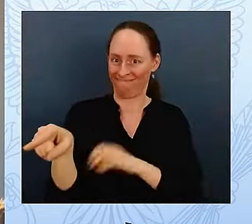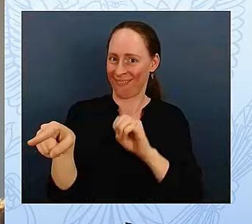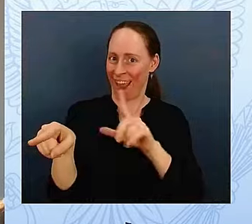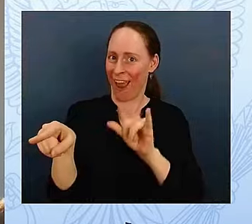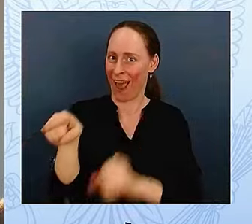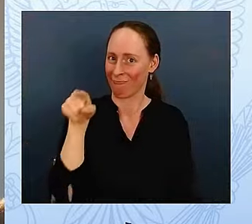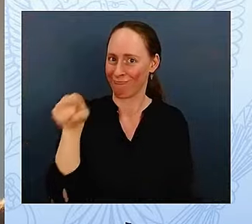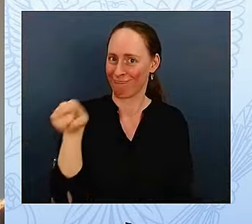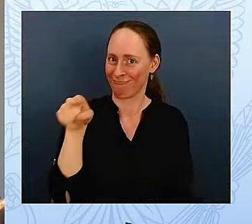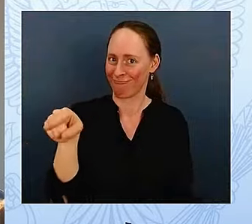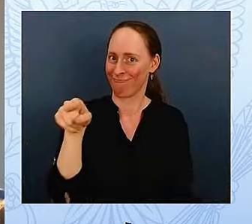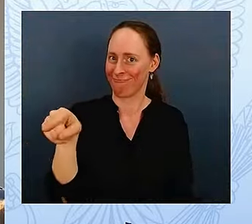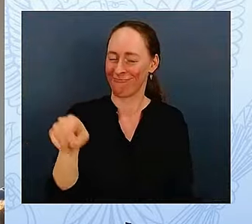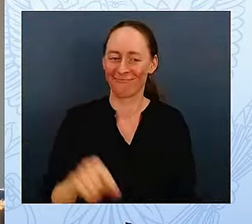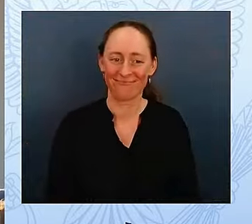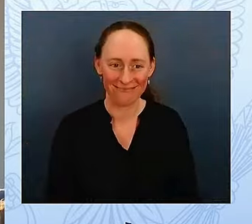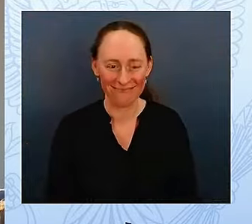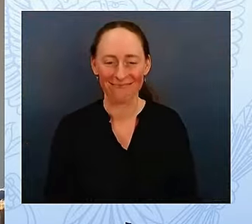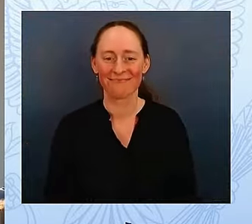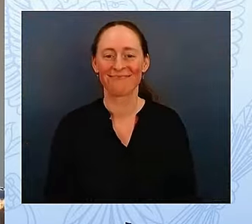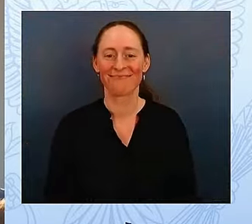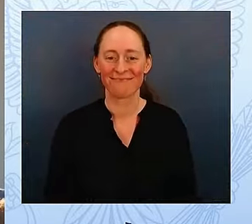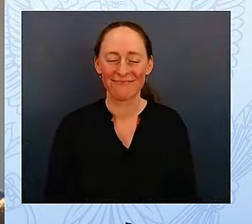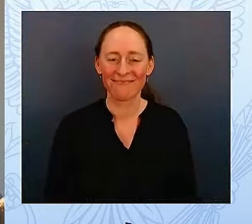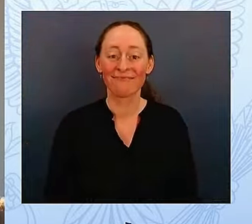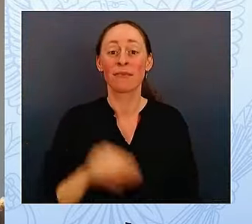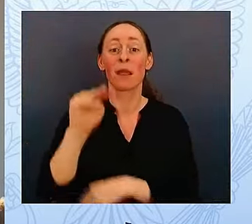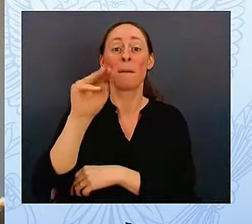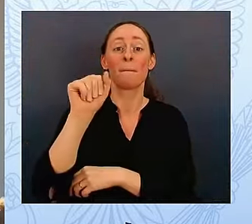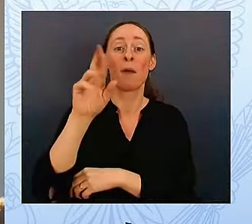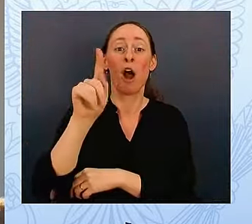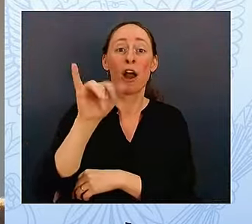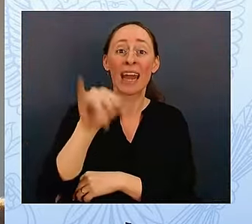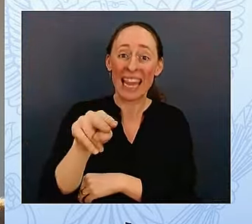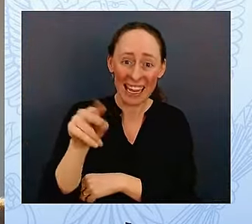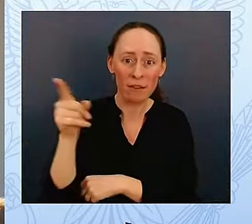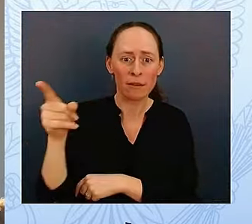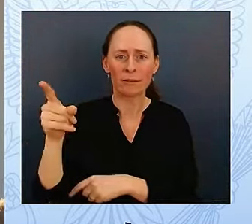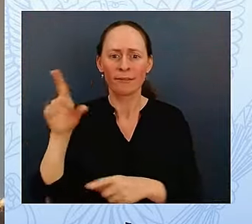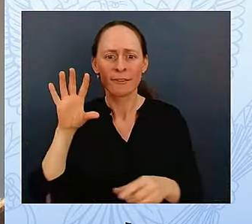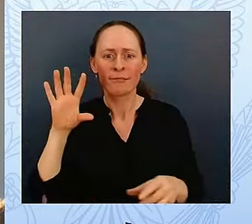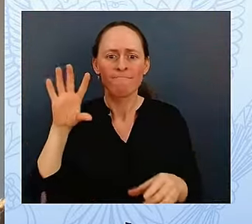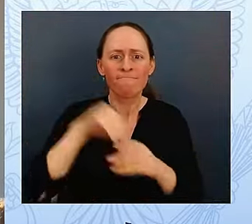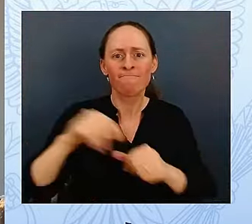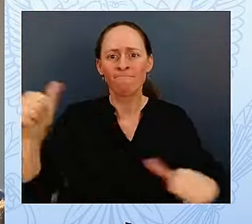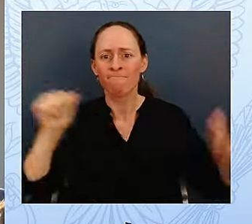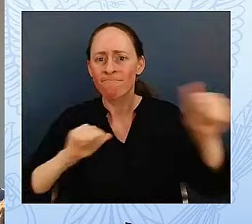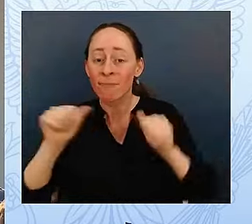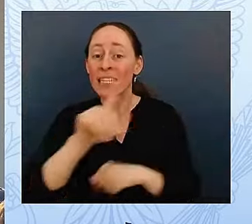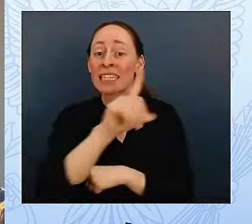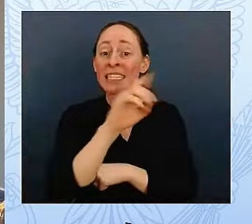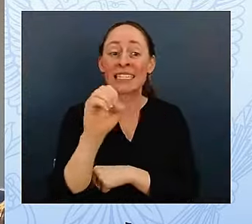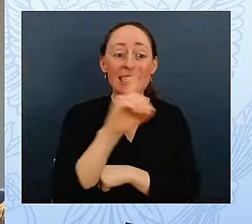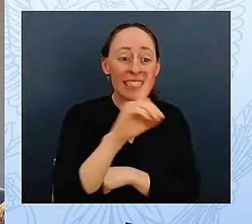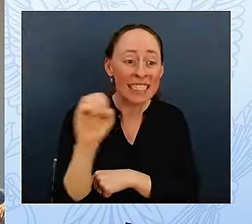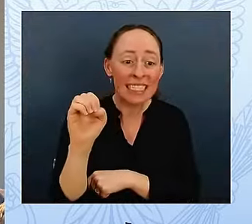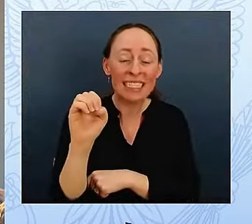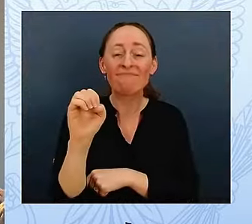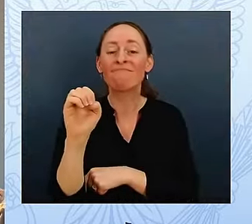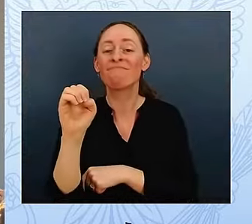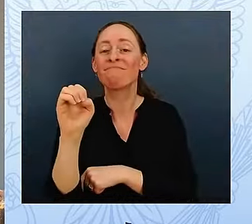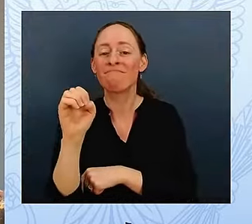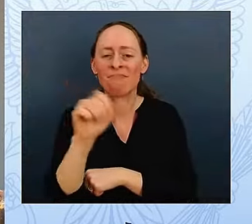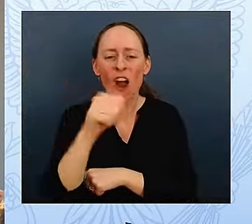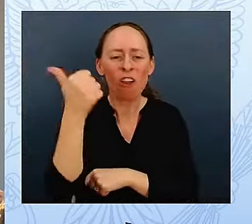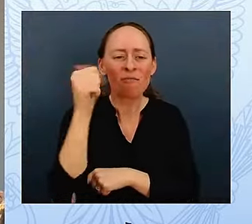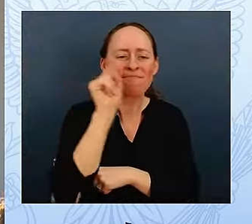Fitzwater, Peggy Noonan, Dee Dee Myers, Dean Sperling, and Lawrence O'Donnell, would pitch ideas and passionately argue the